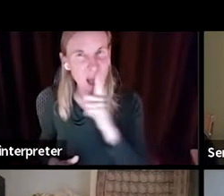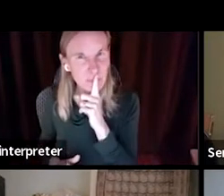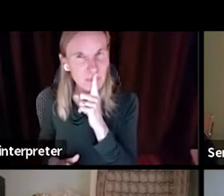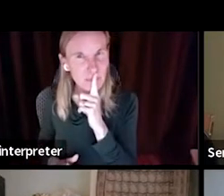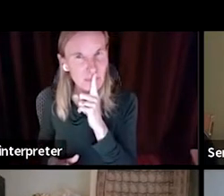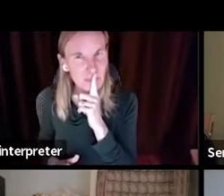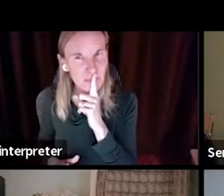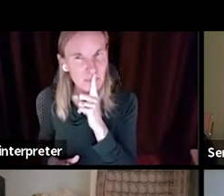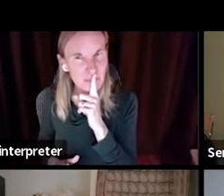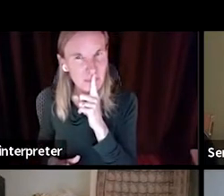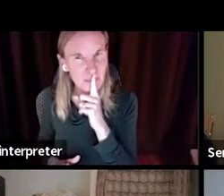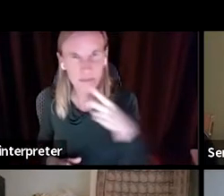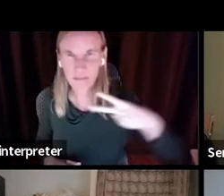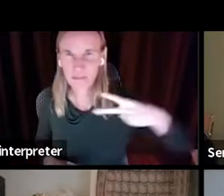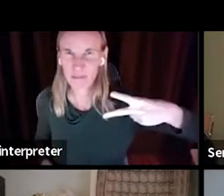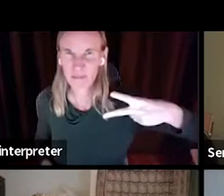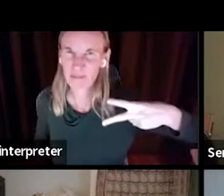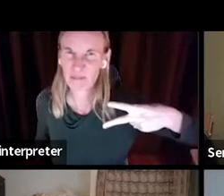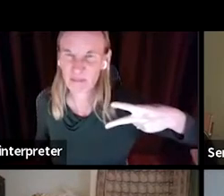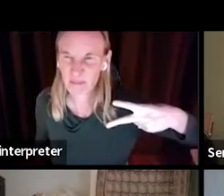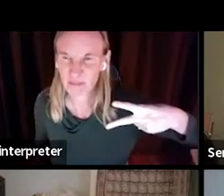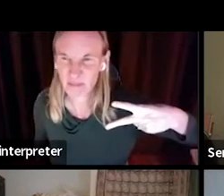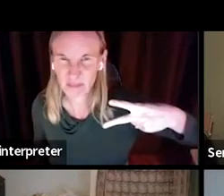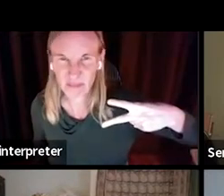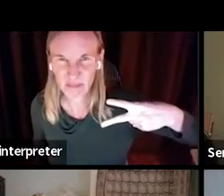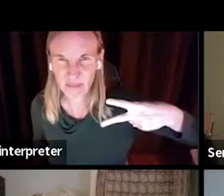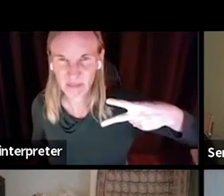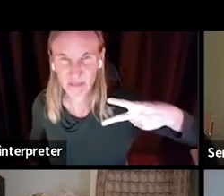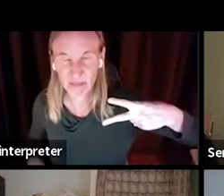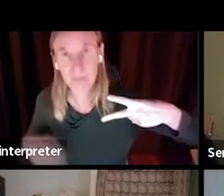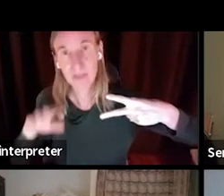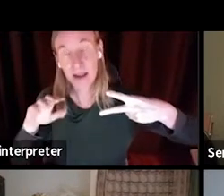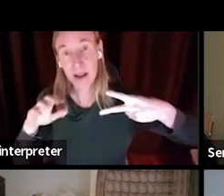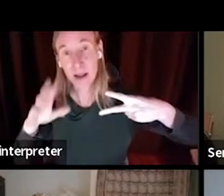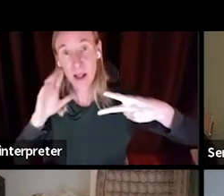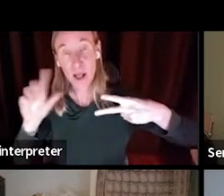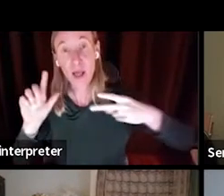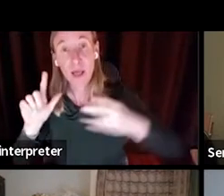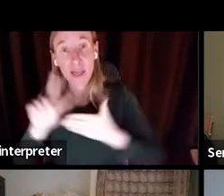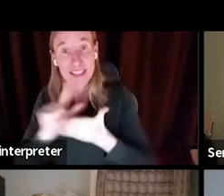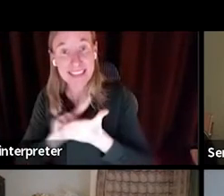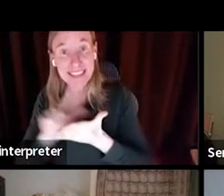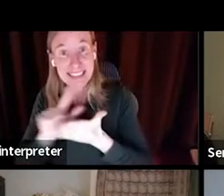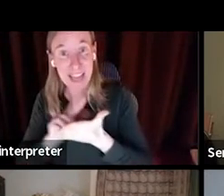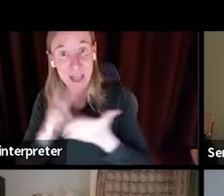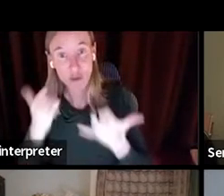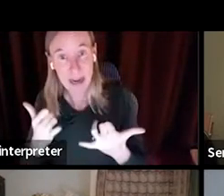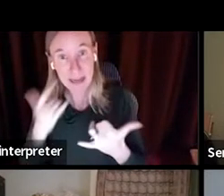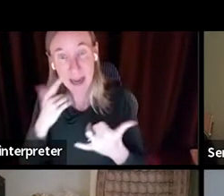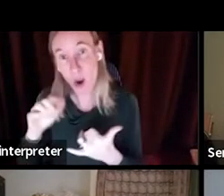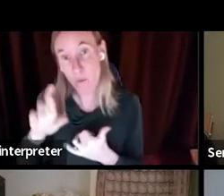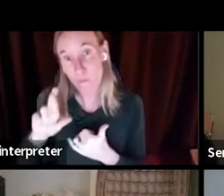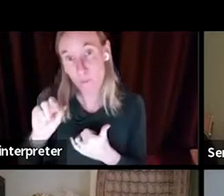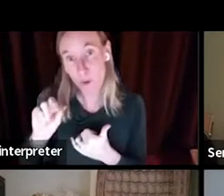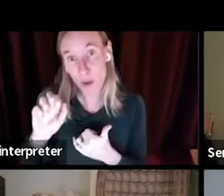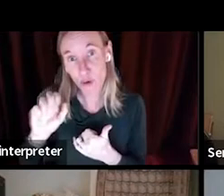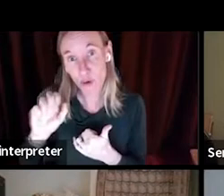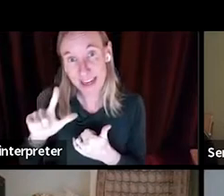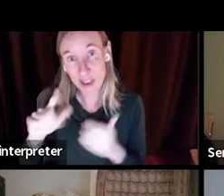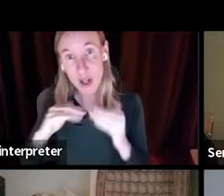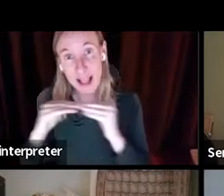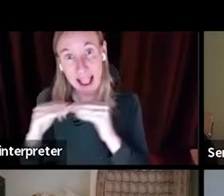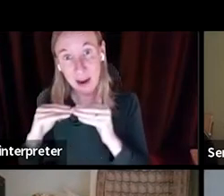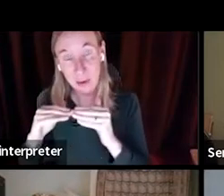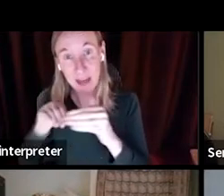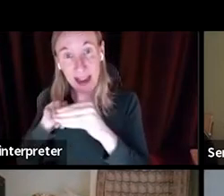is because the enabling statute for the racial equity advisory panel and the